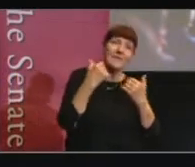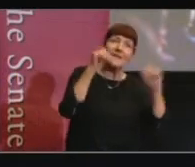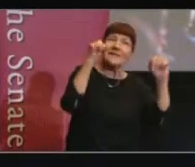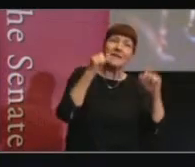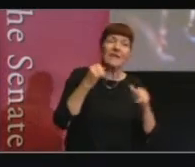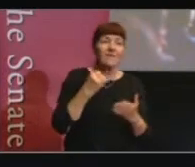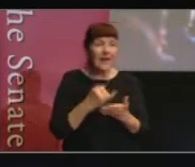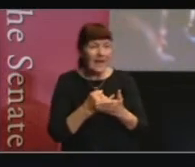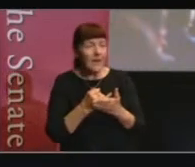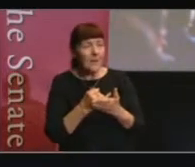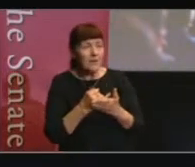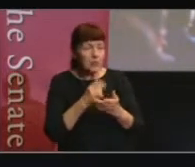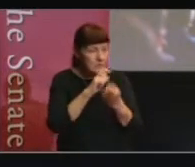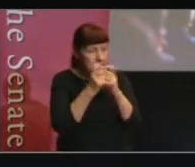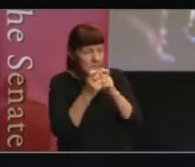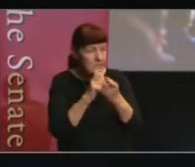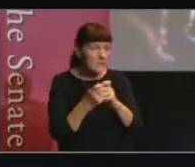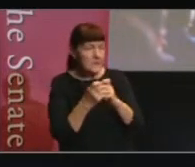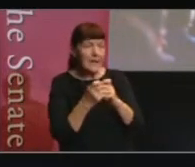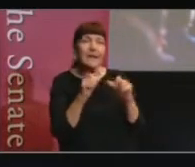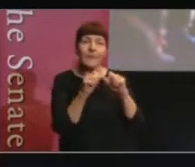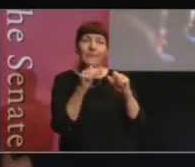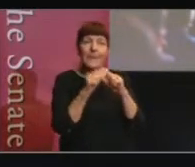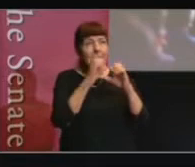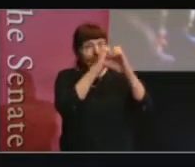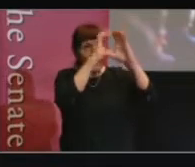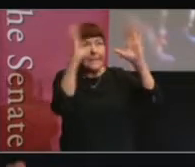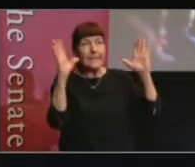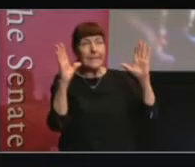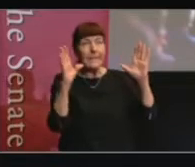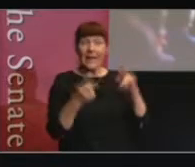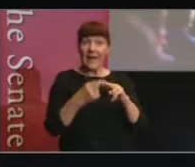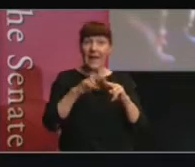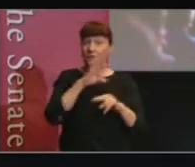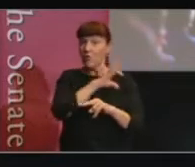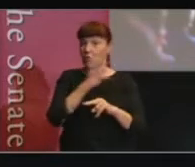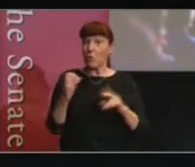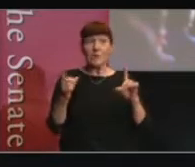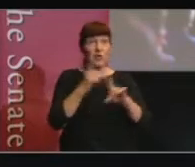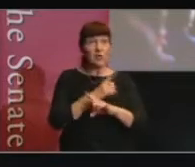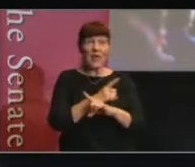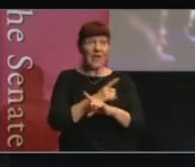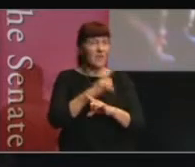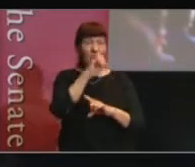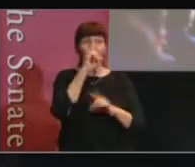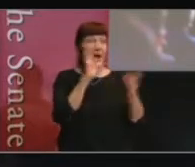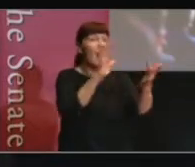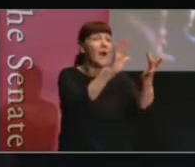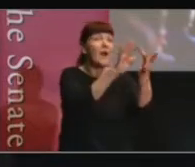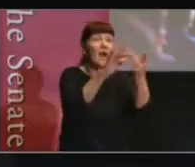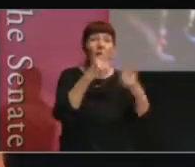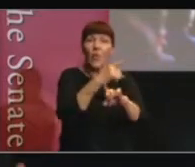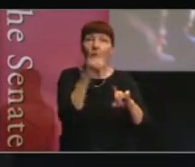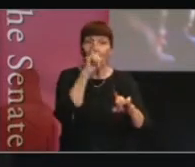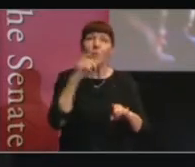And if we don't change what we're doing now, we won't reach the people that we have to reach. So,